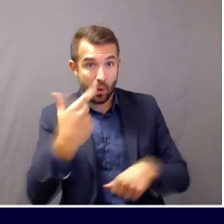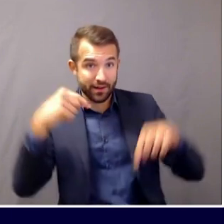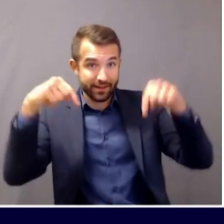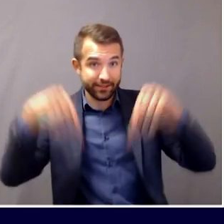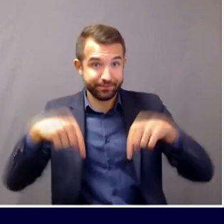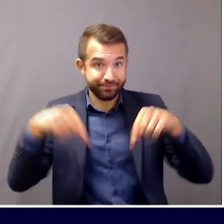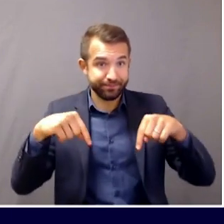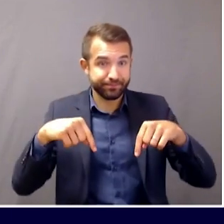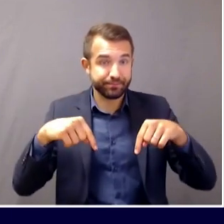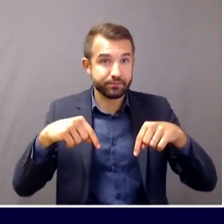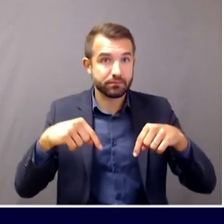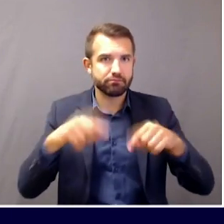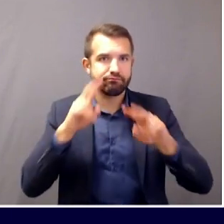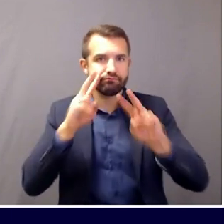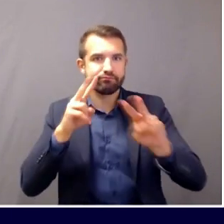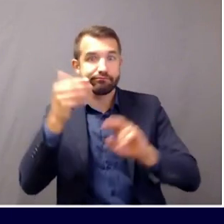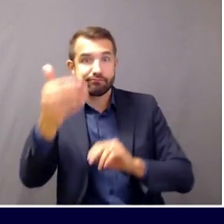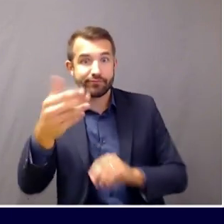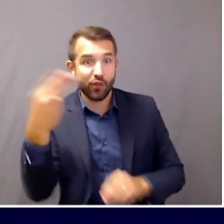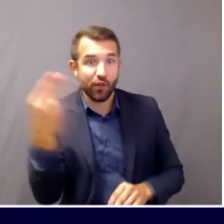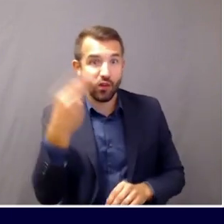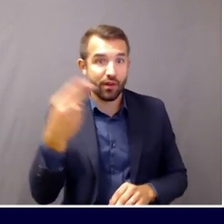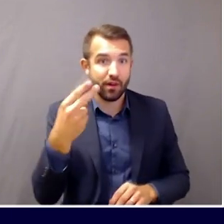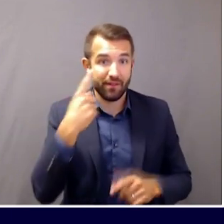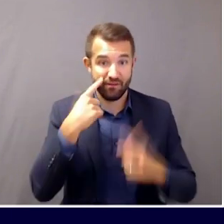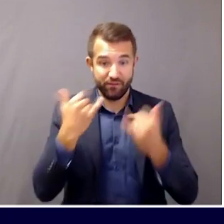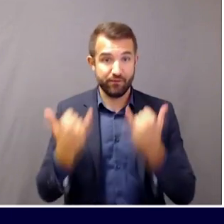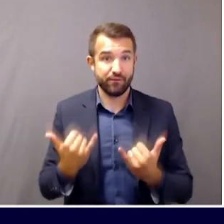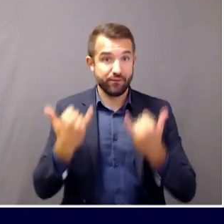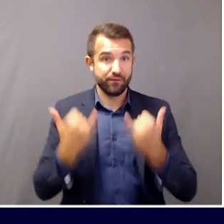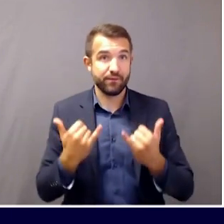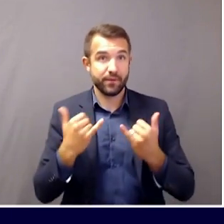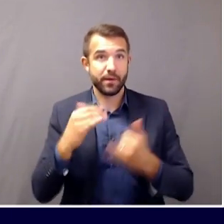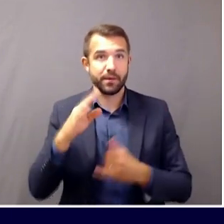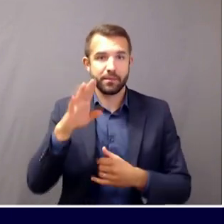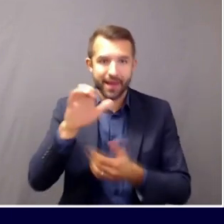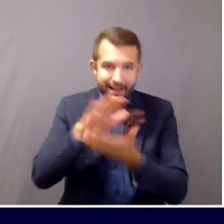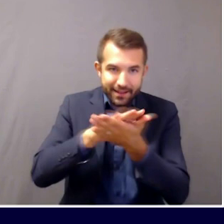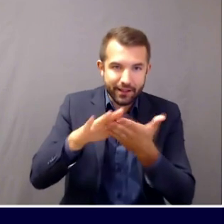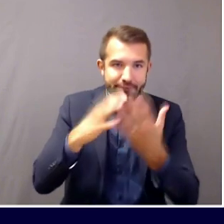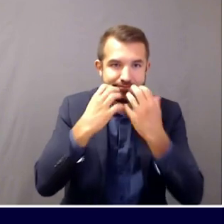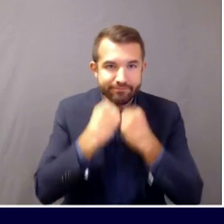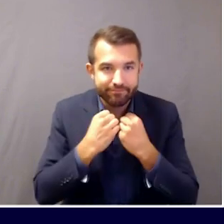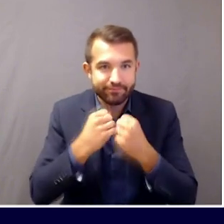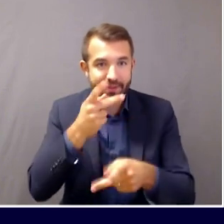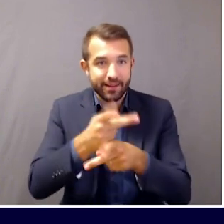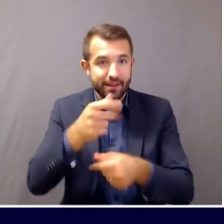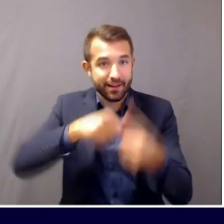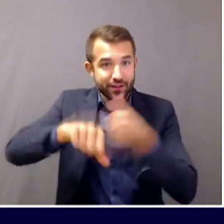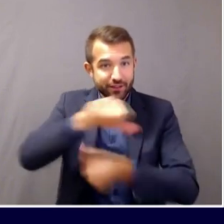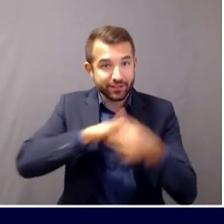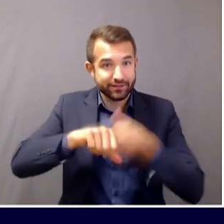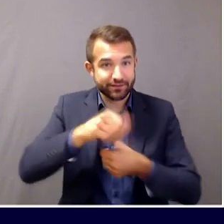on Thursday. In the meantime, as always, please be kind and take care of one another. We'll talk again soon.